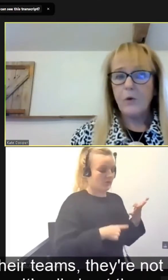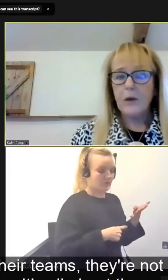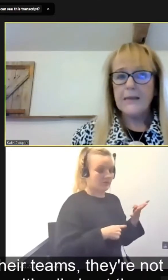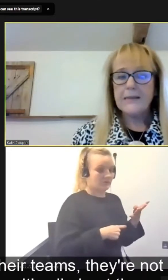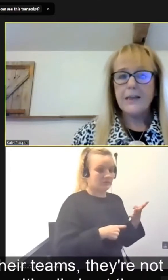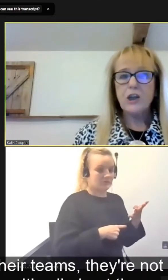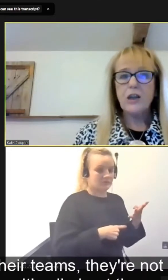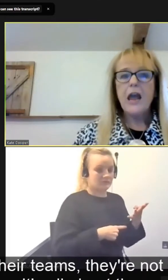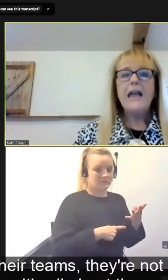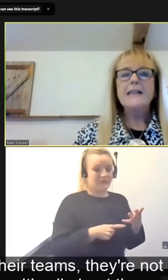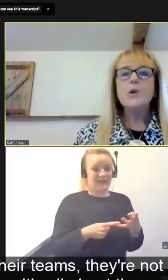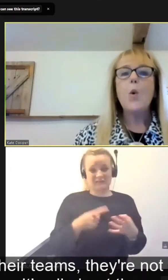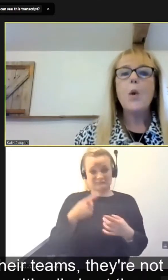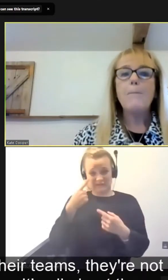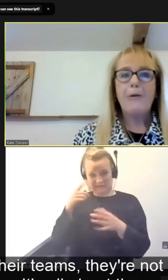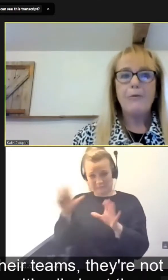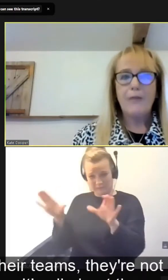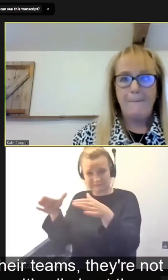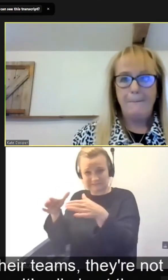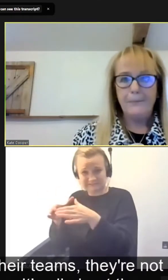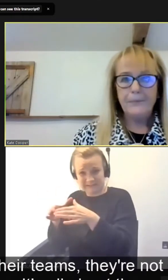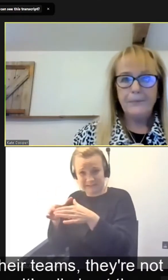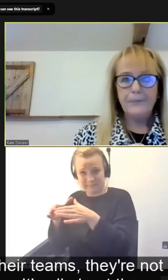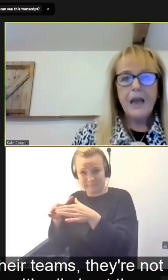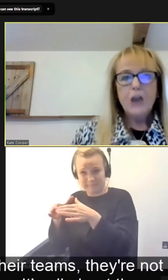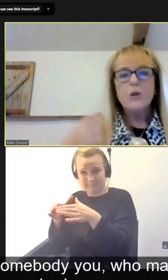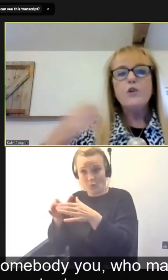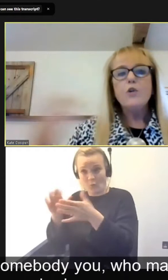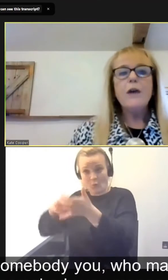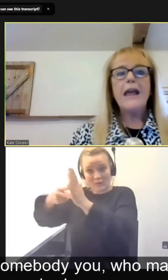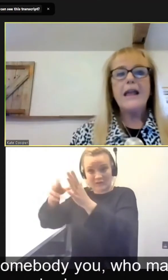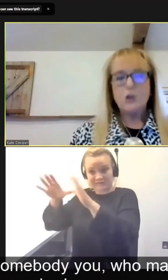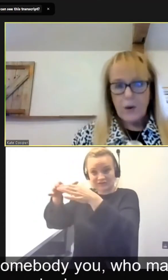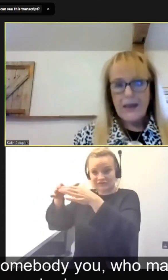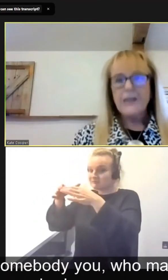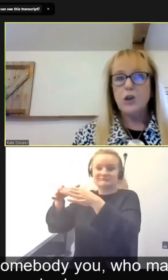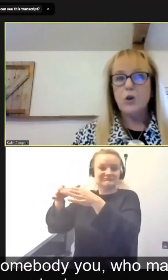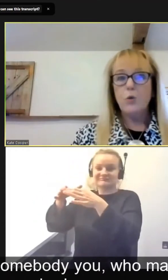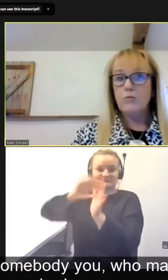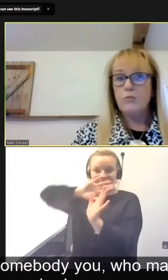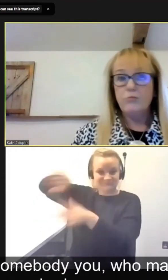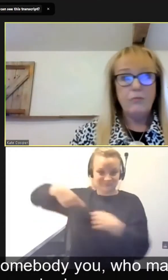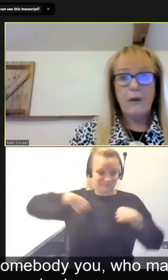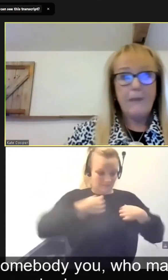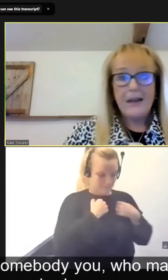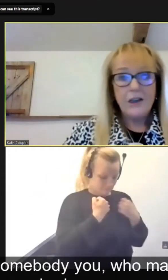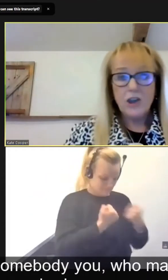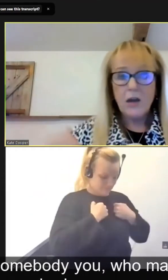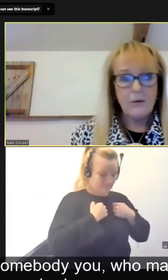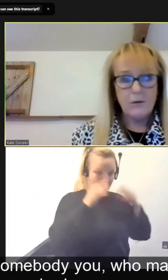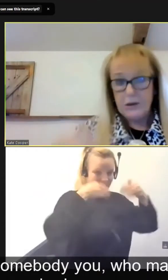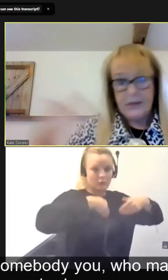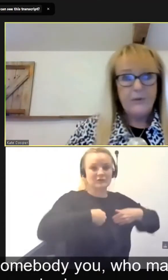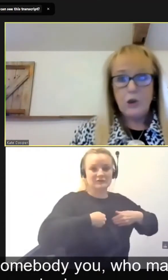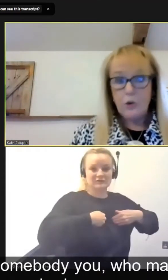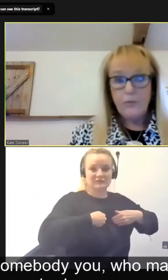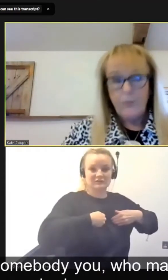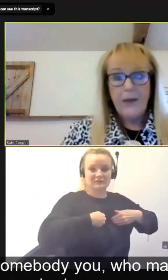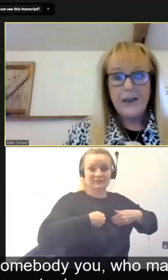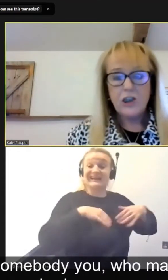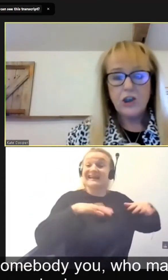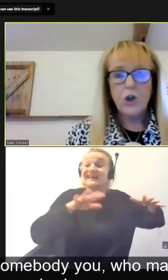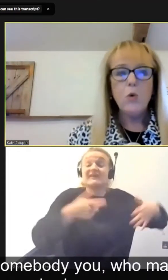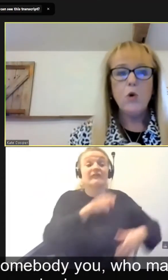about the organization, it's all about them. So if you're talking to a manager, somebody